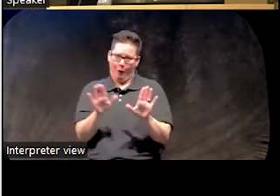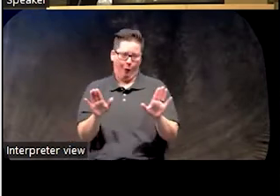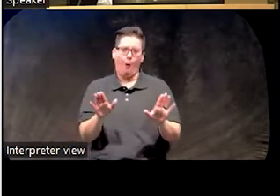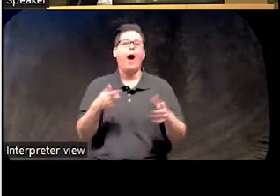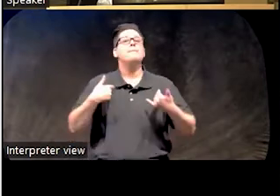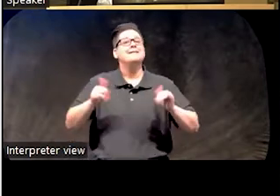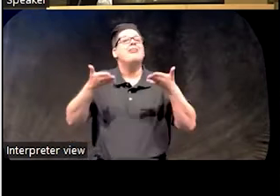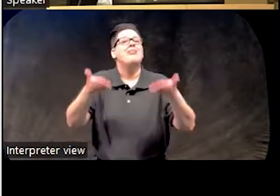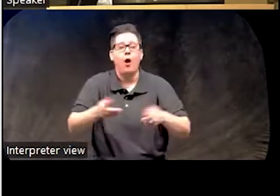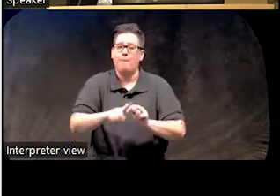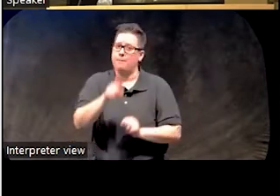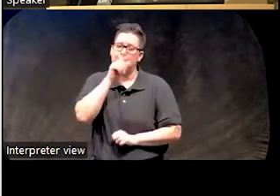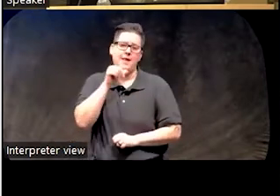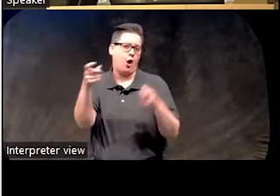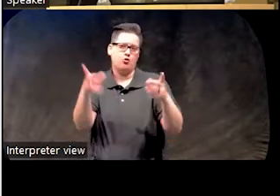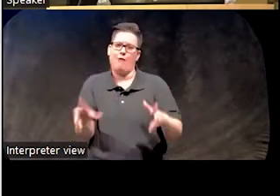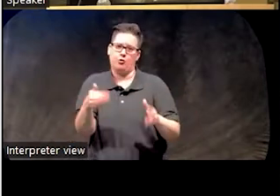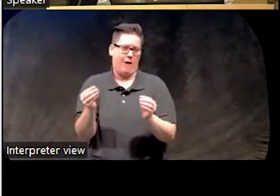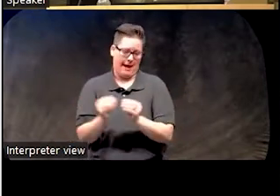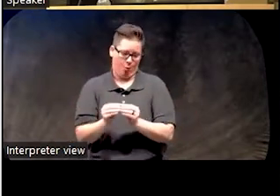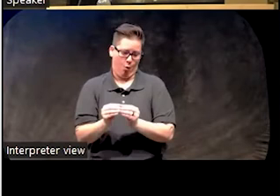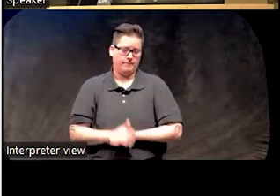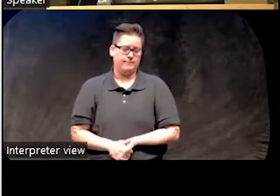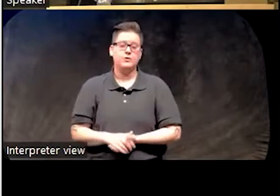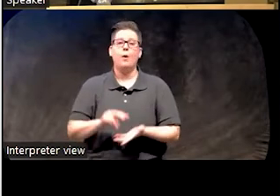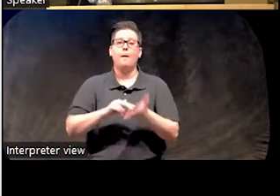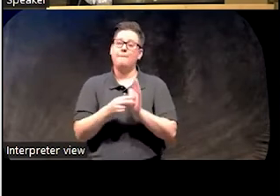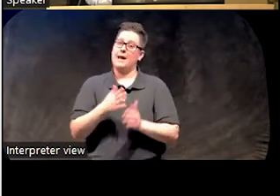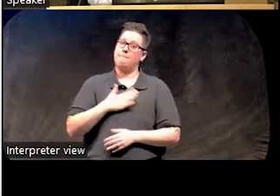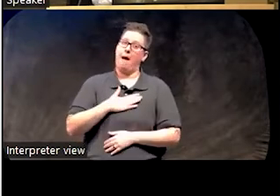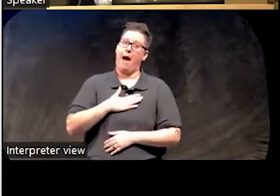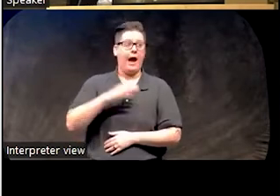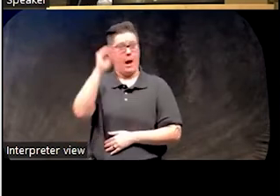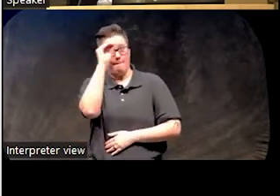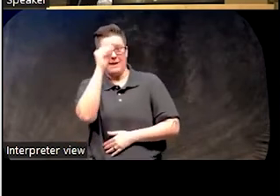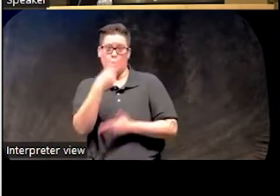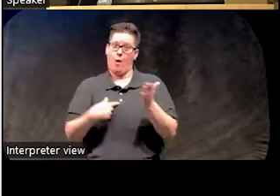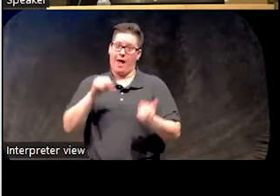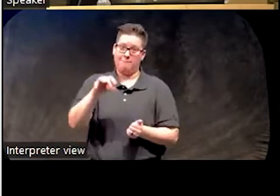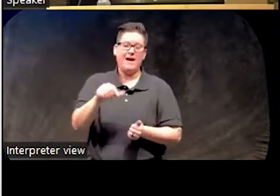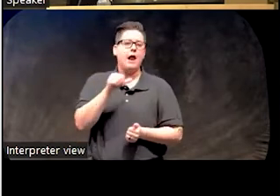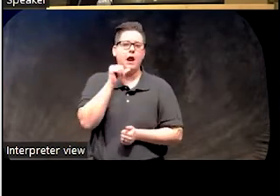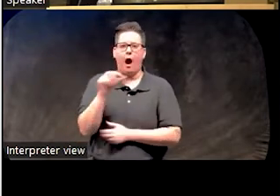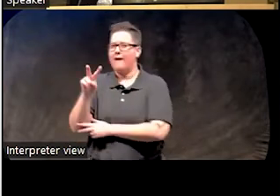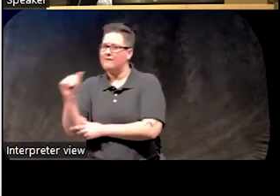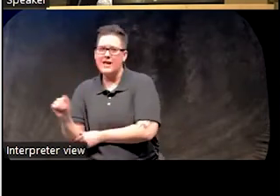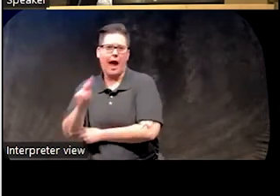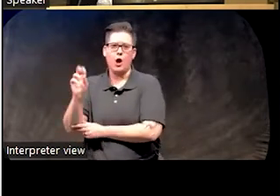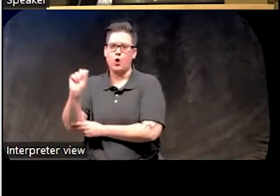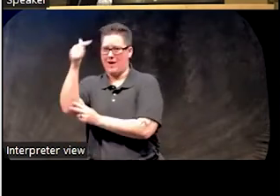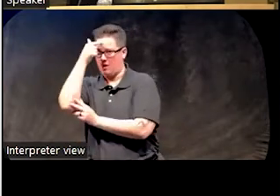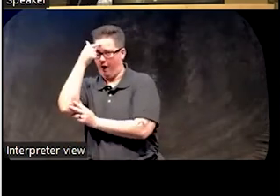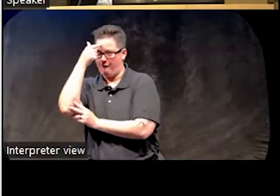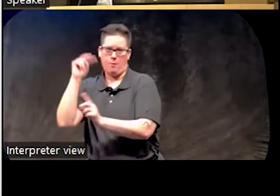at the center. So I have to say any views or opinions represented here, not those of the VA or the United States government